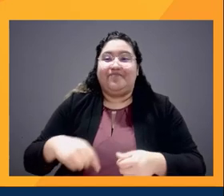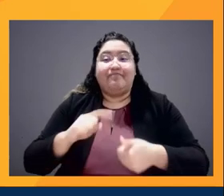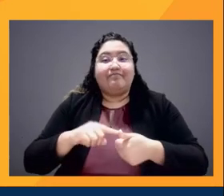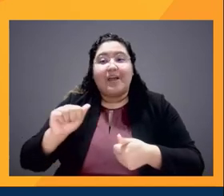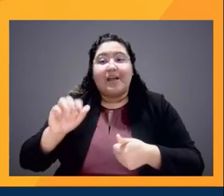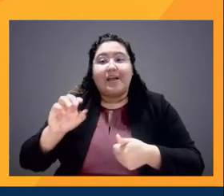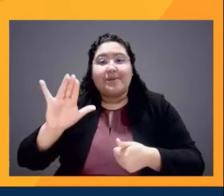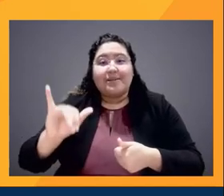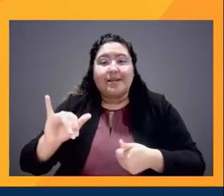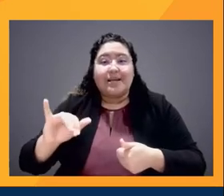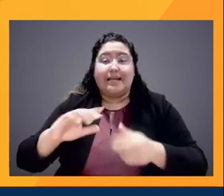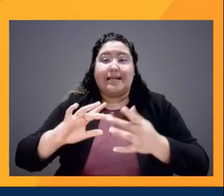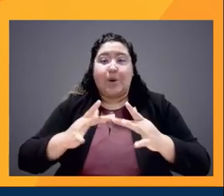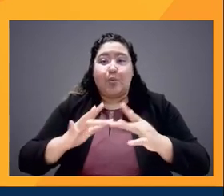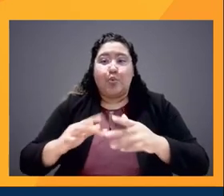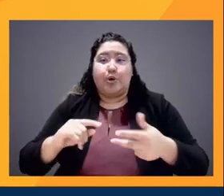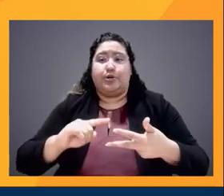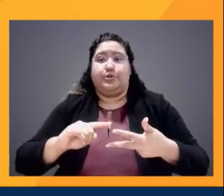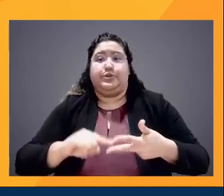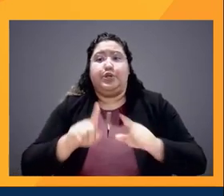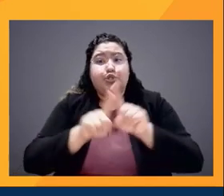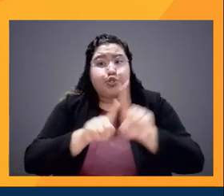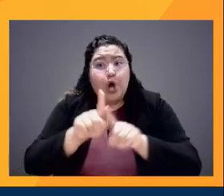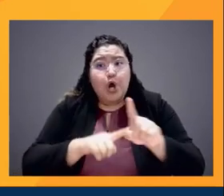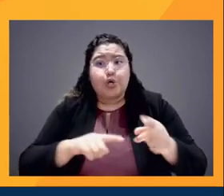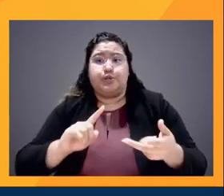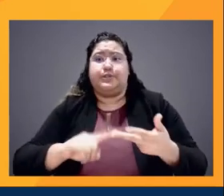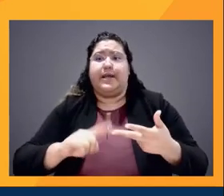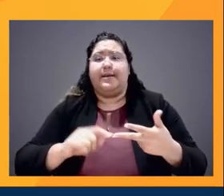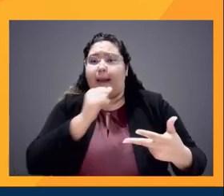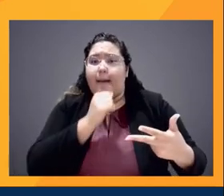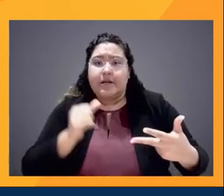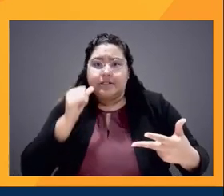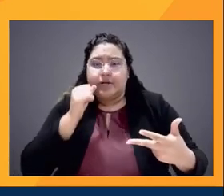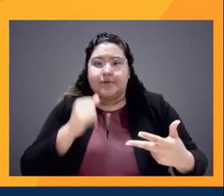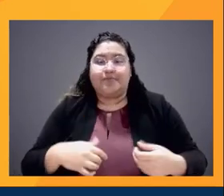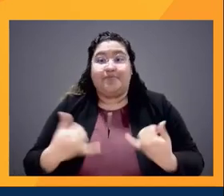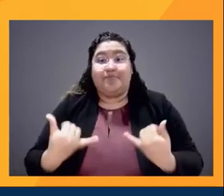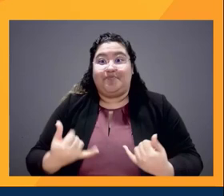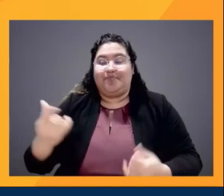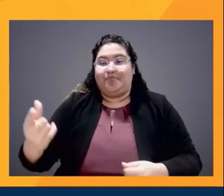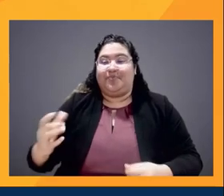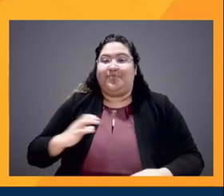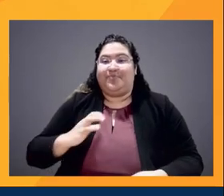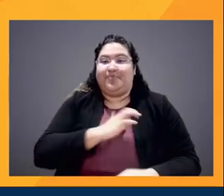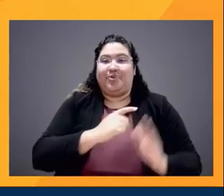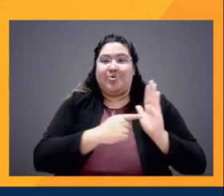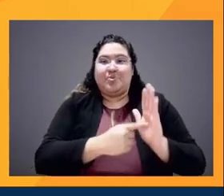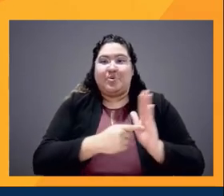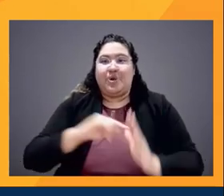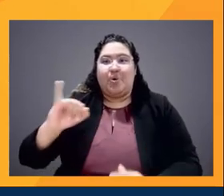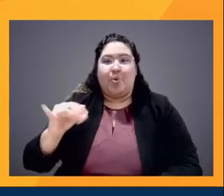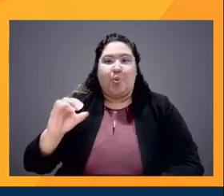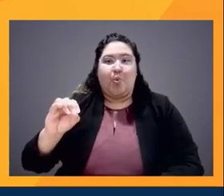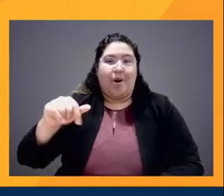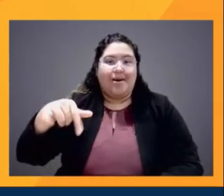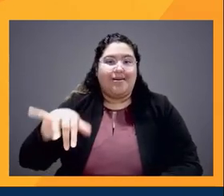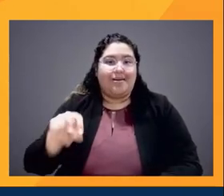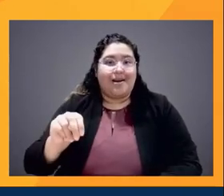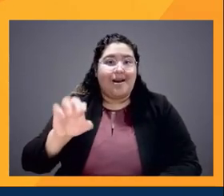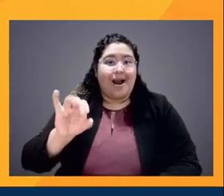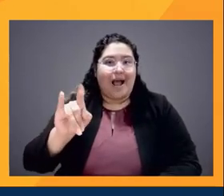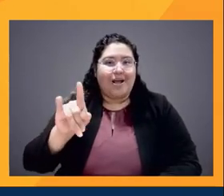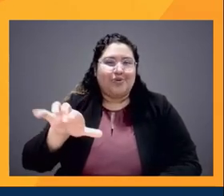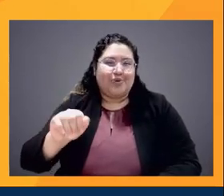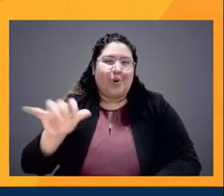STARS, and Amazon. Representative Joaquin Castro is today's panel host. He represents Texas'